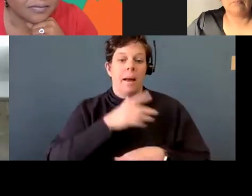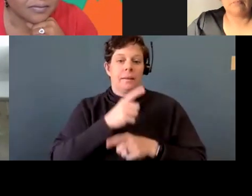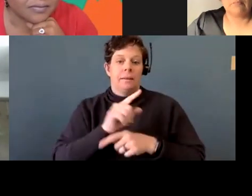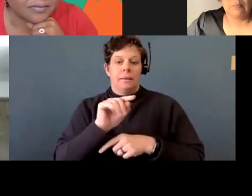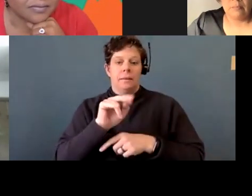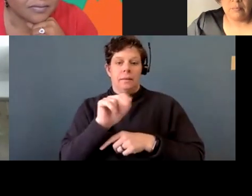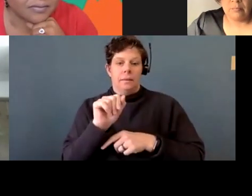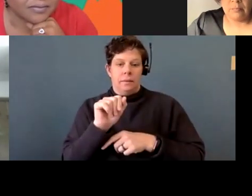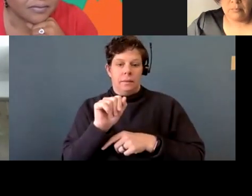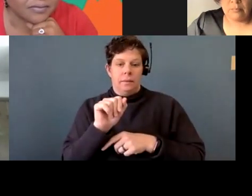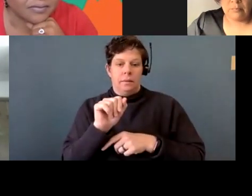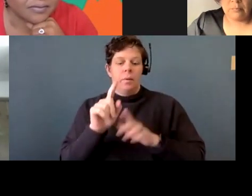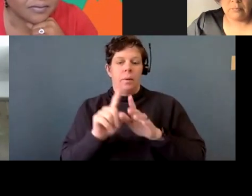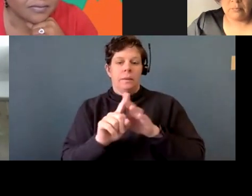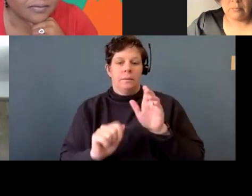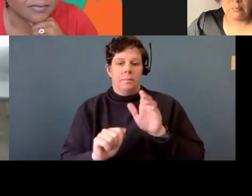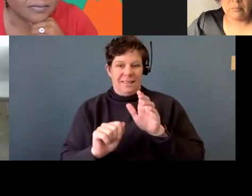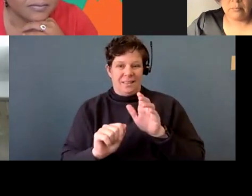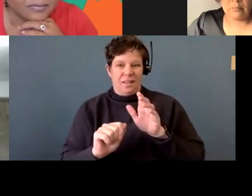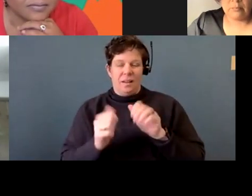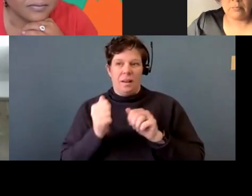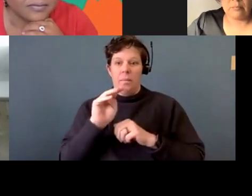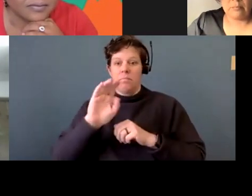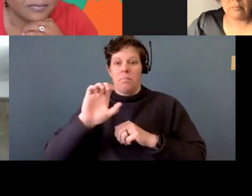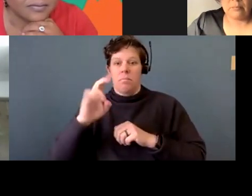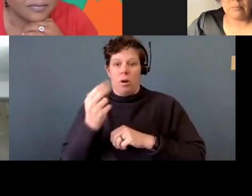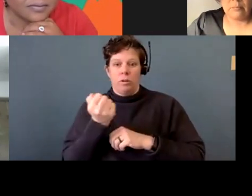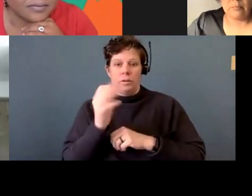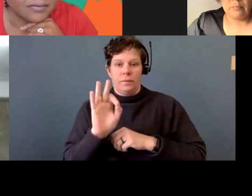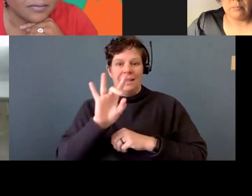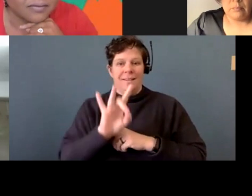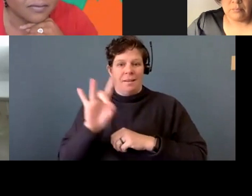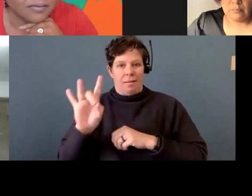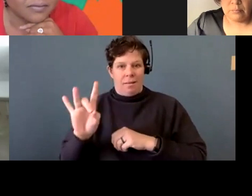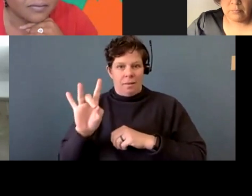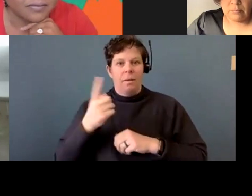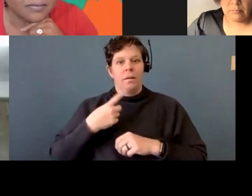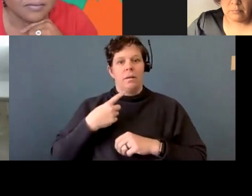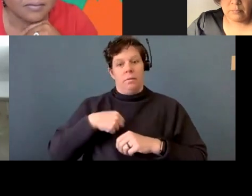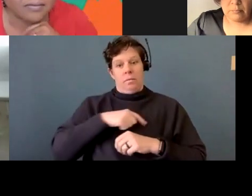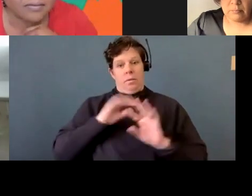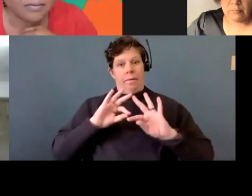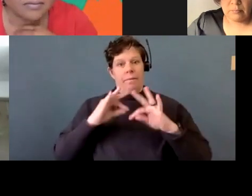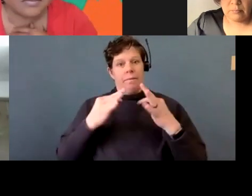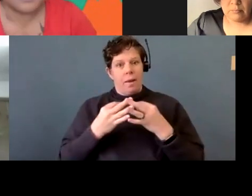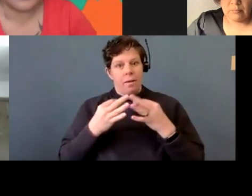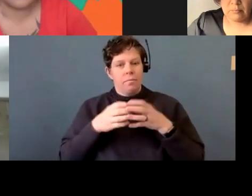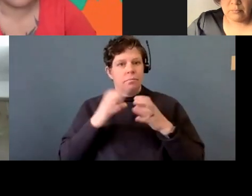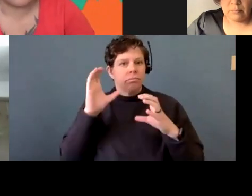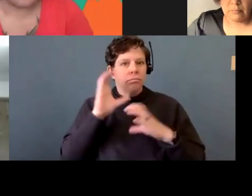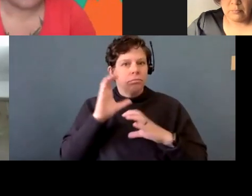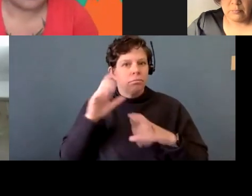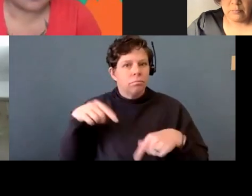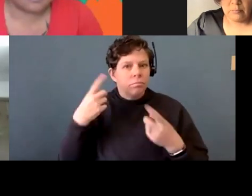March of 1988. And so, um, we, our family have been searching for her and working